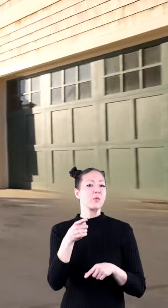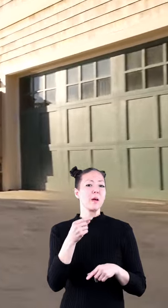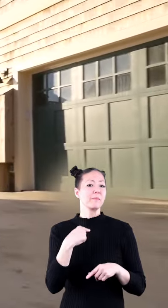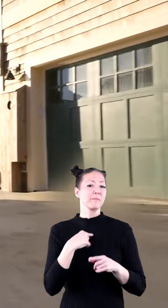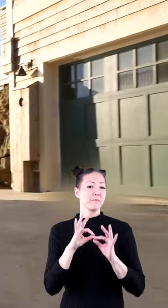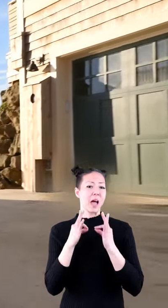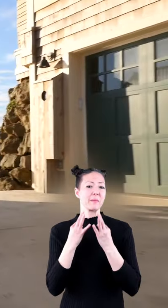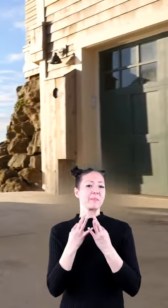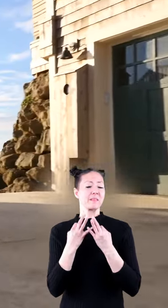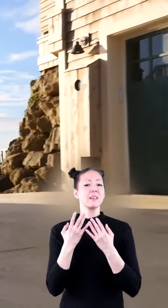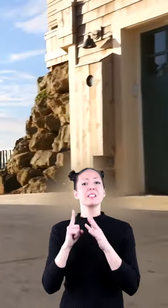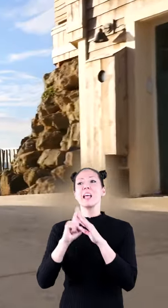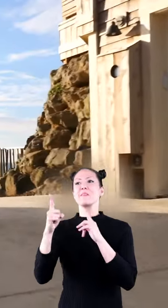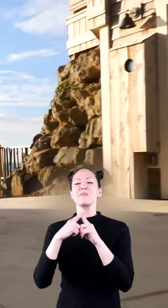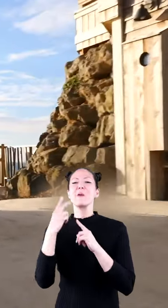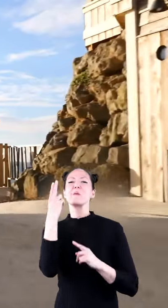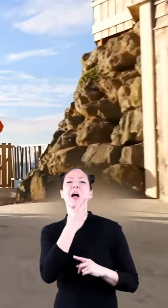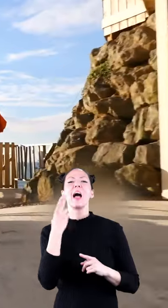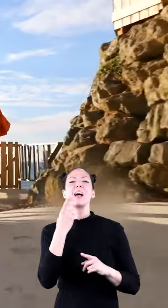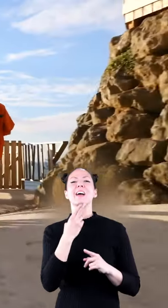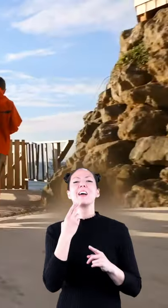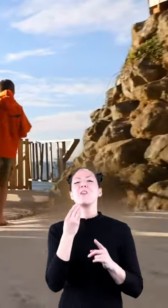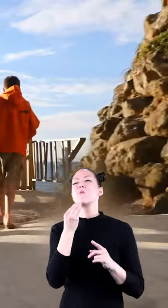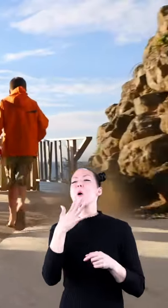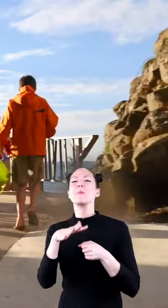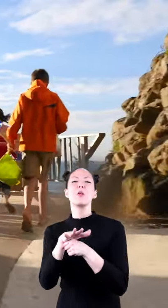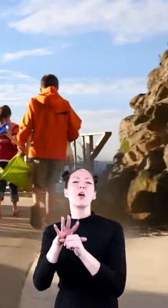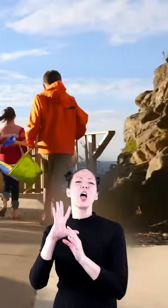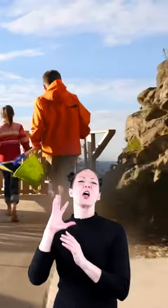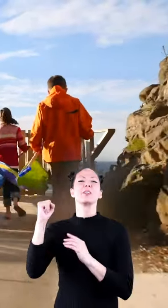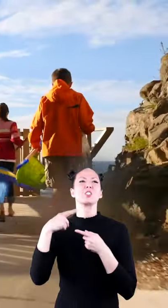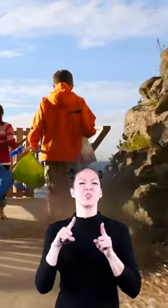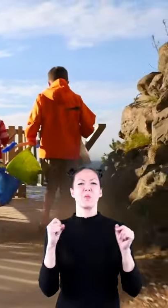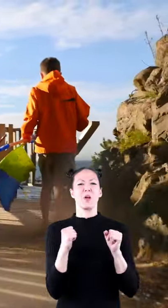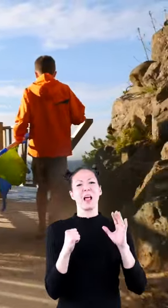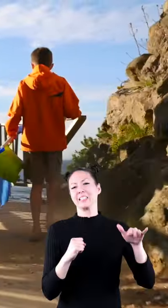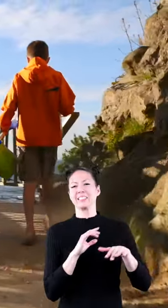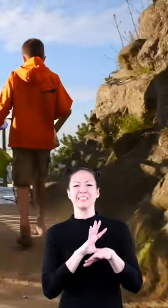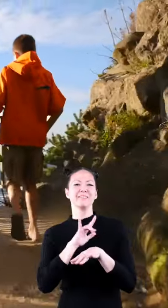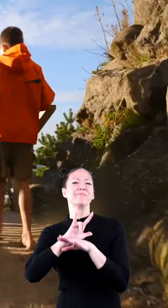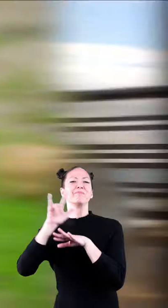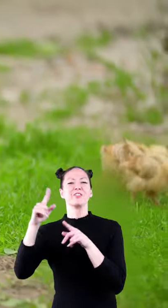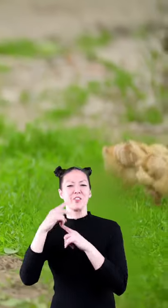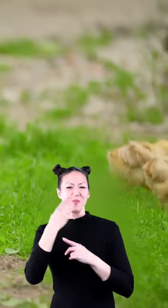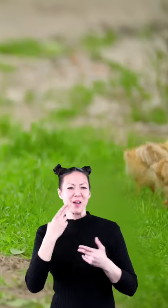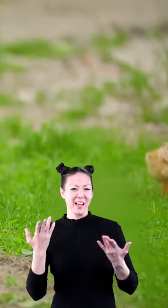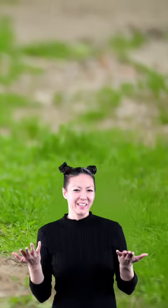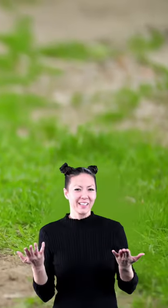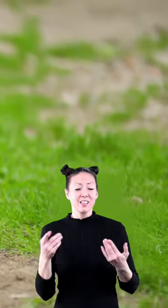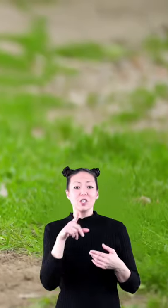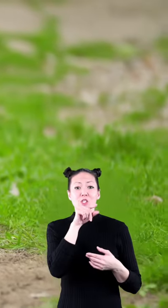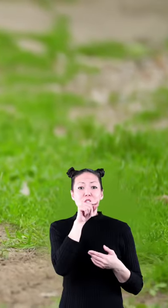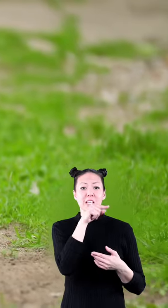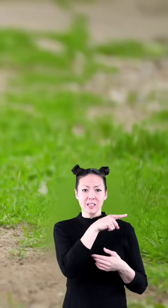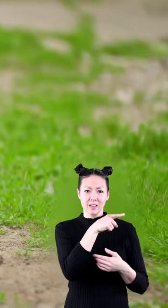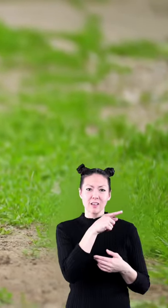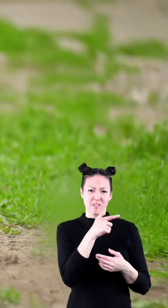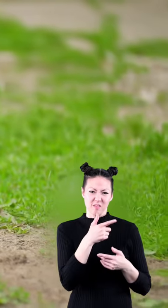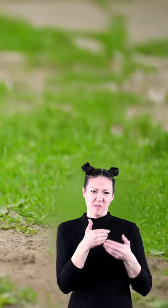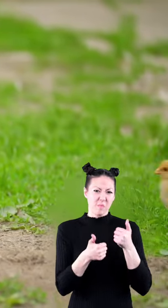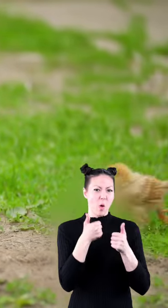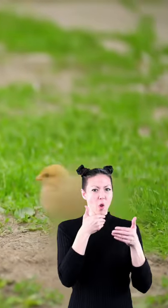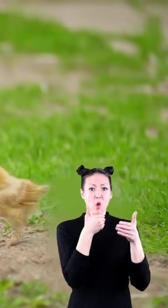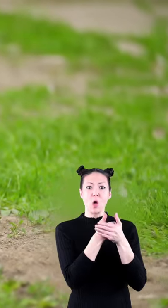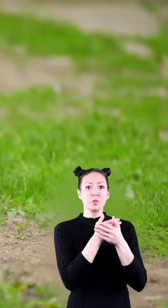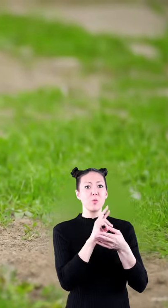you and your family escaping to hawaii or another warm location during a cold winter the chicken is the closest living